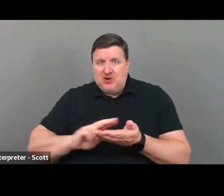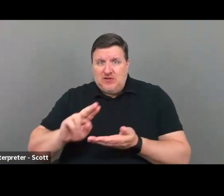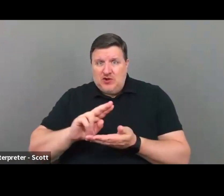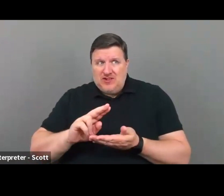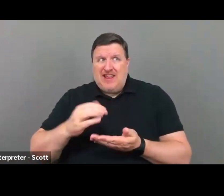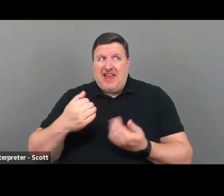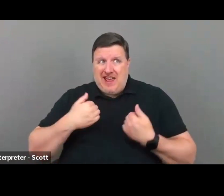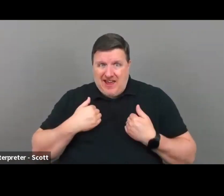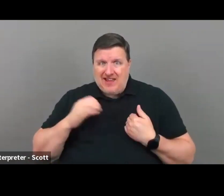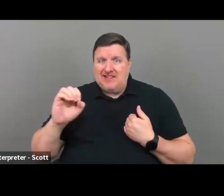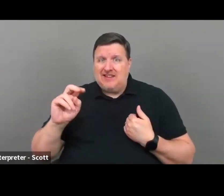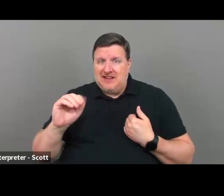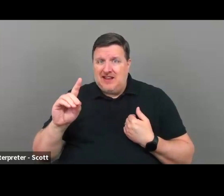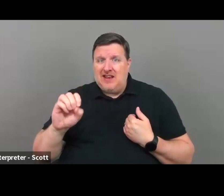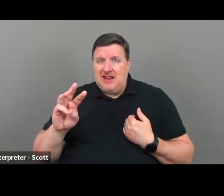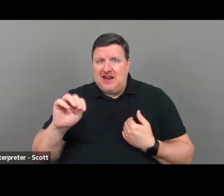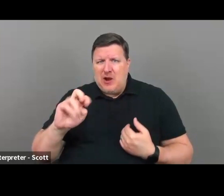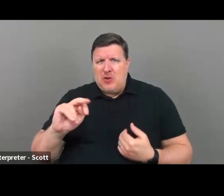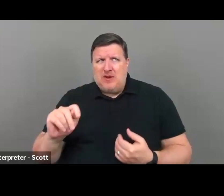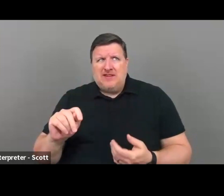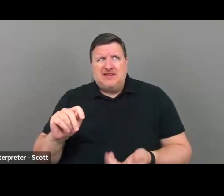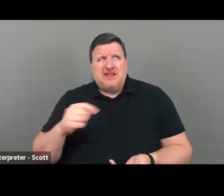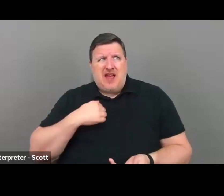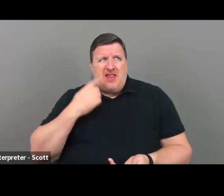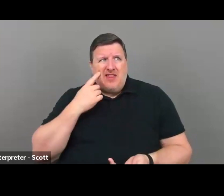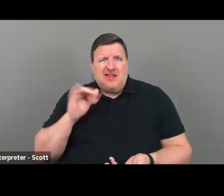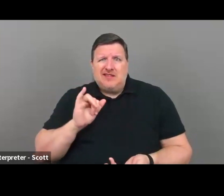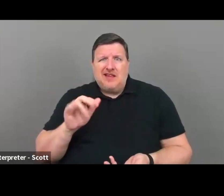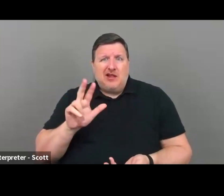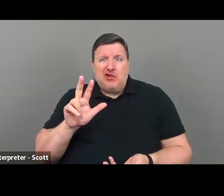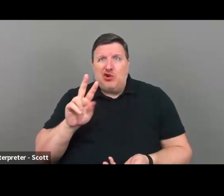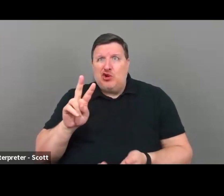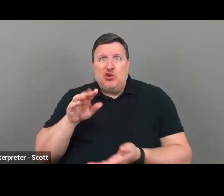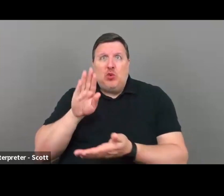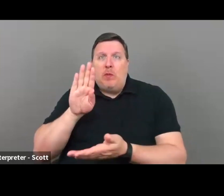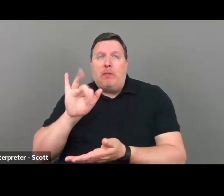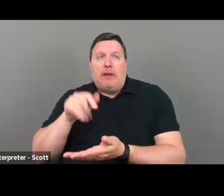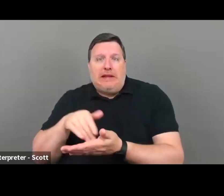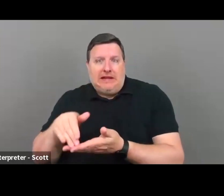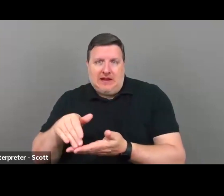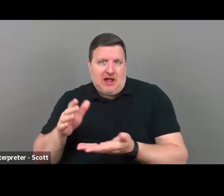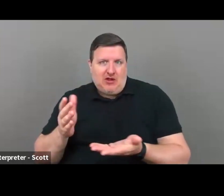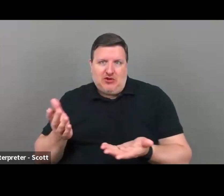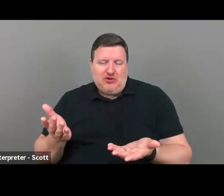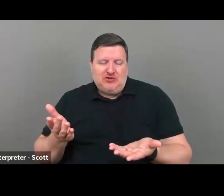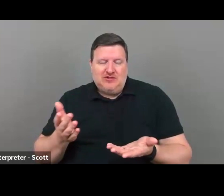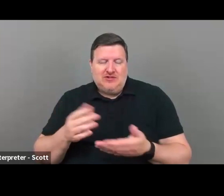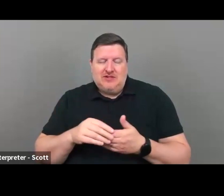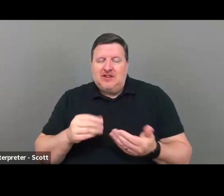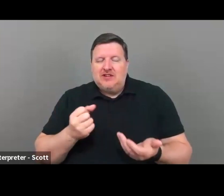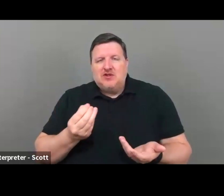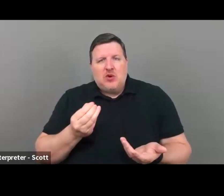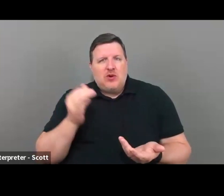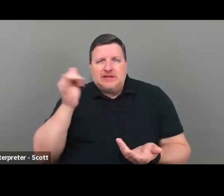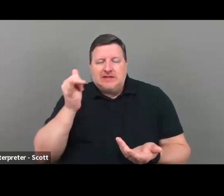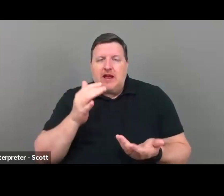of, I can't remember what it is, but it's like $32 billion. It's just insane. Um,